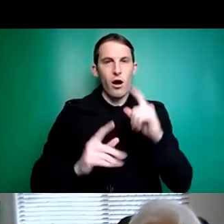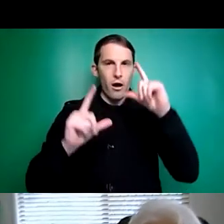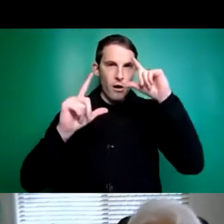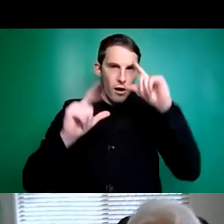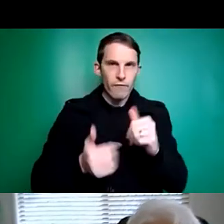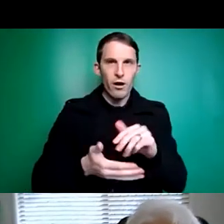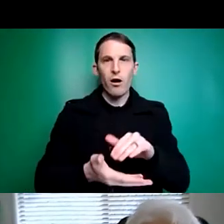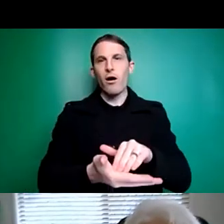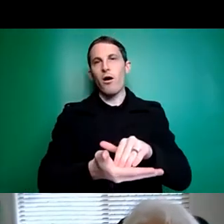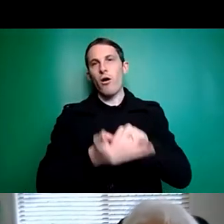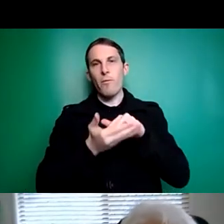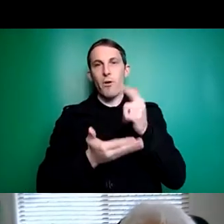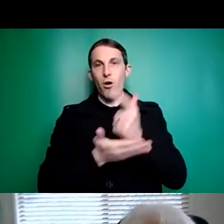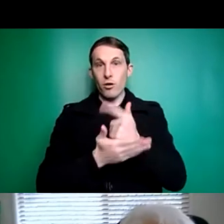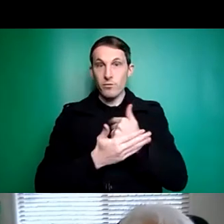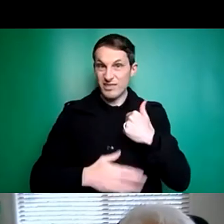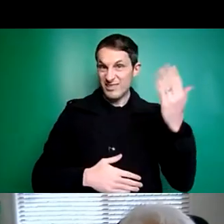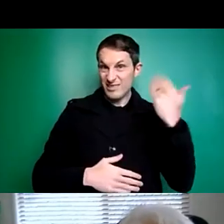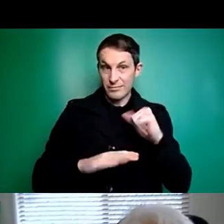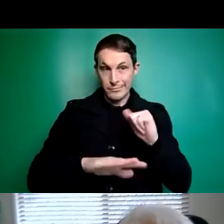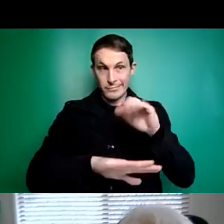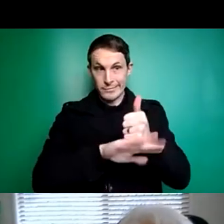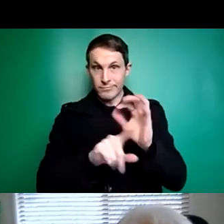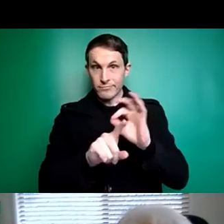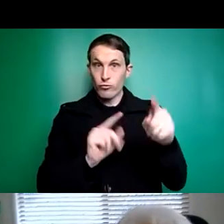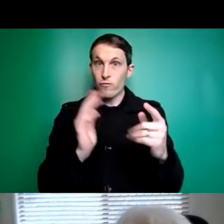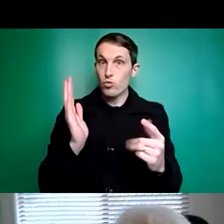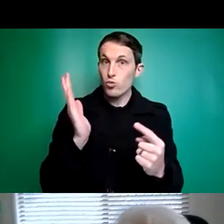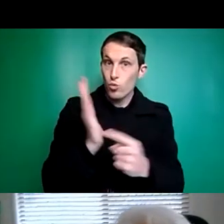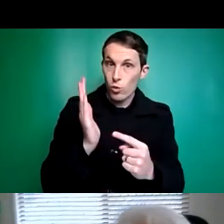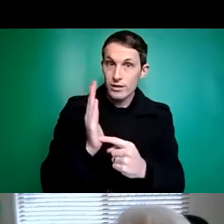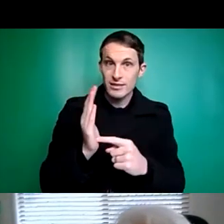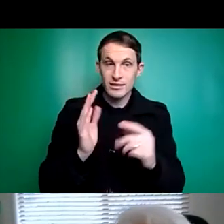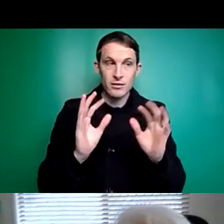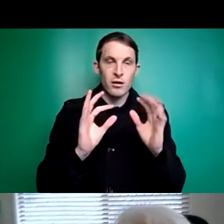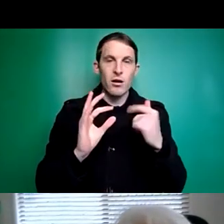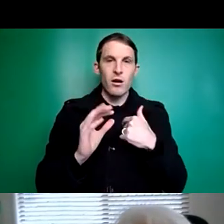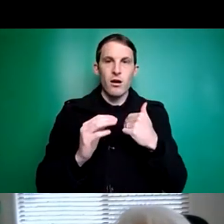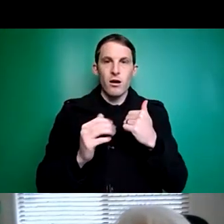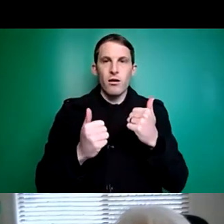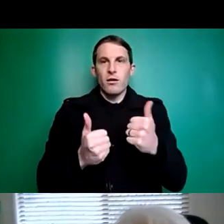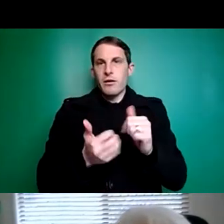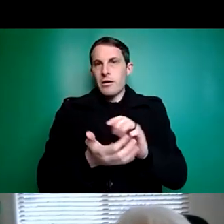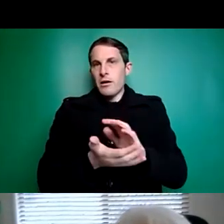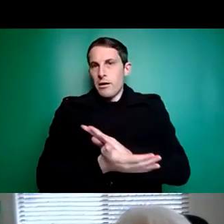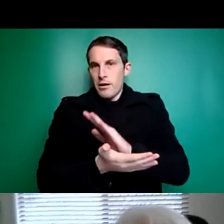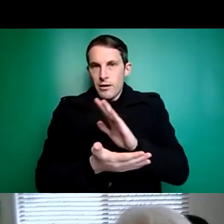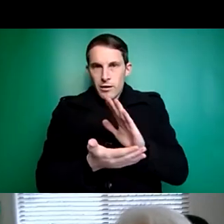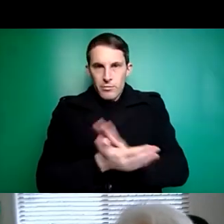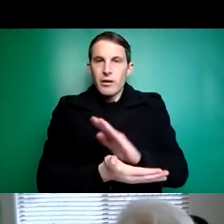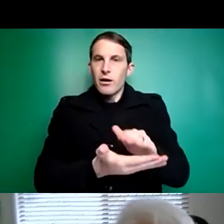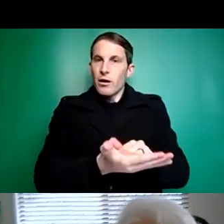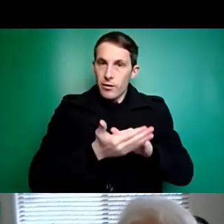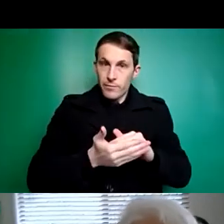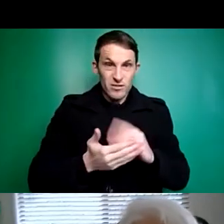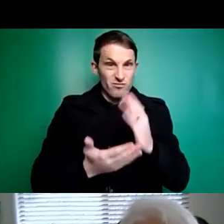a toilet, which was a wonder of completing that pattern. I think a lot of people